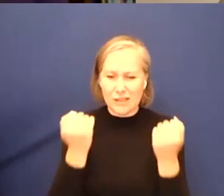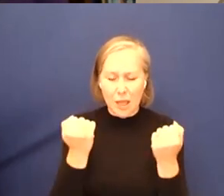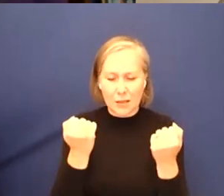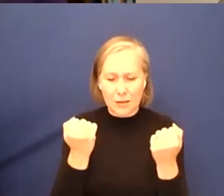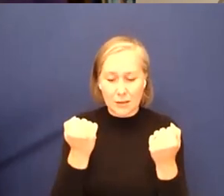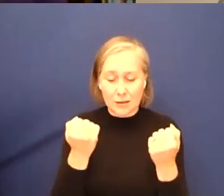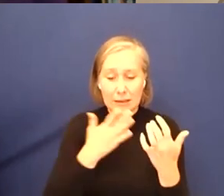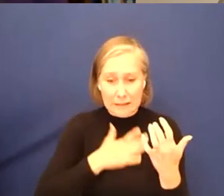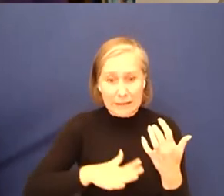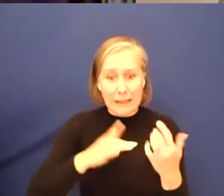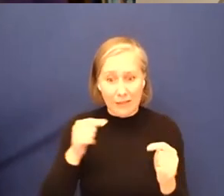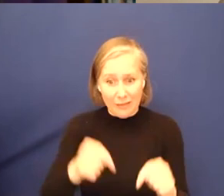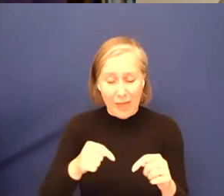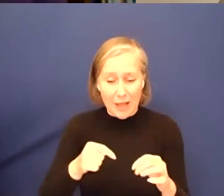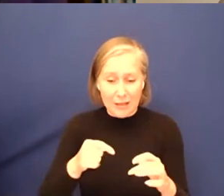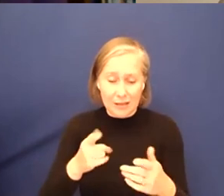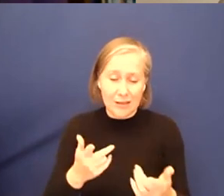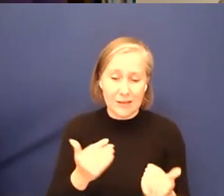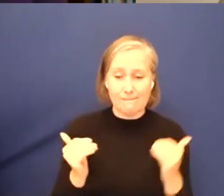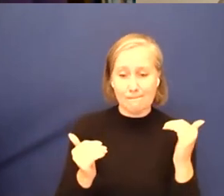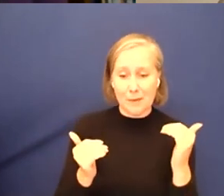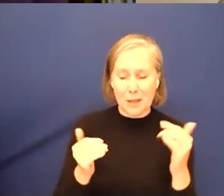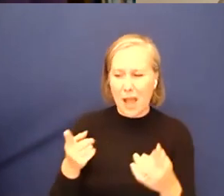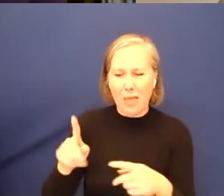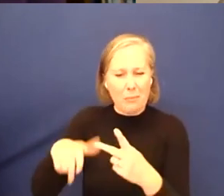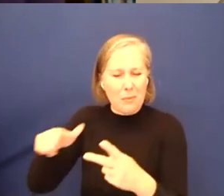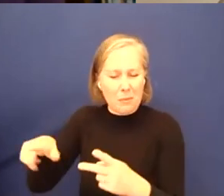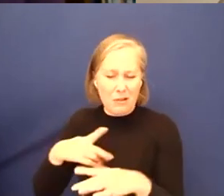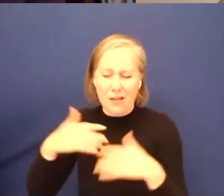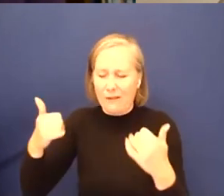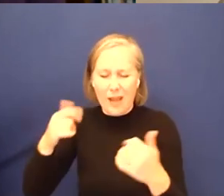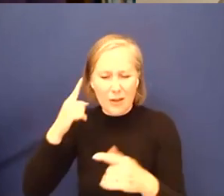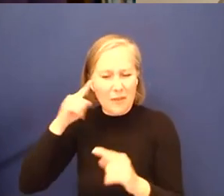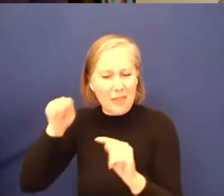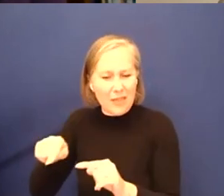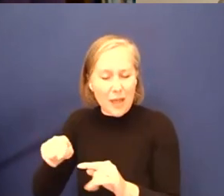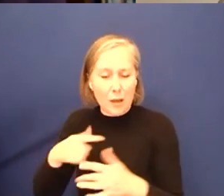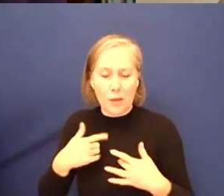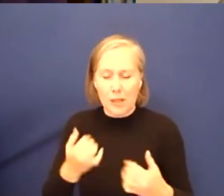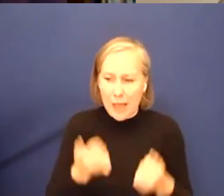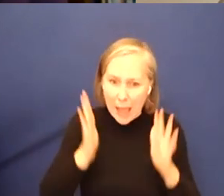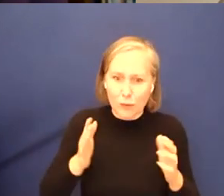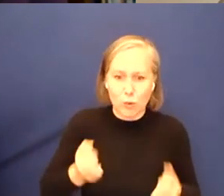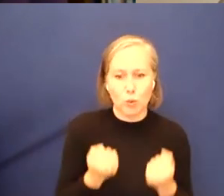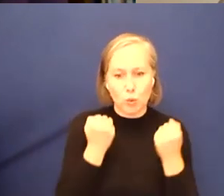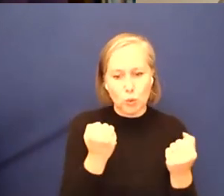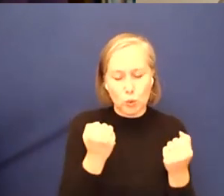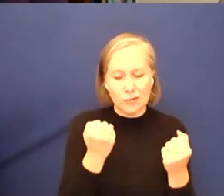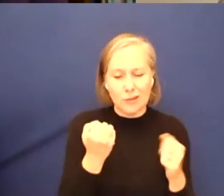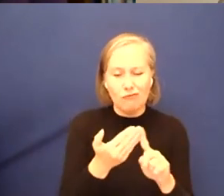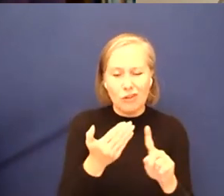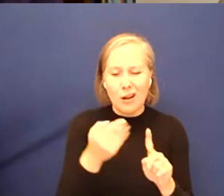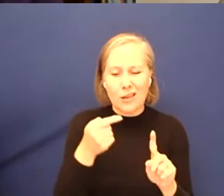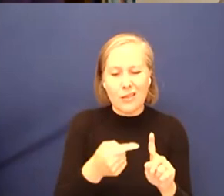in order to do the things that other people take for granted. And, yeah, the need for recognition around that, I think, is really